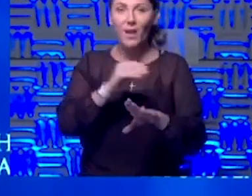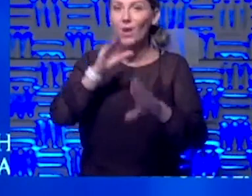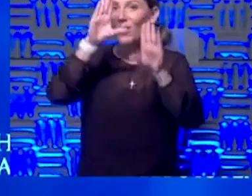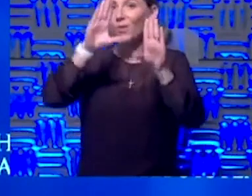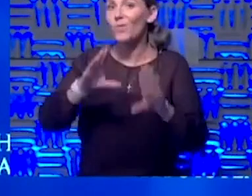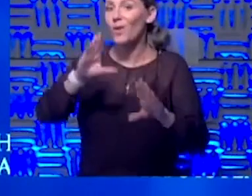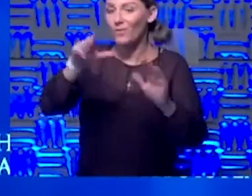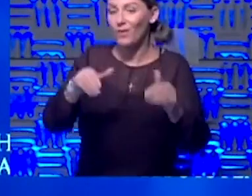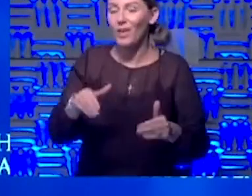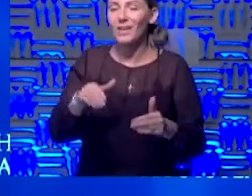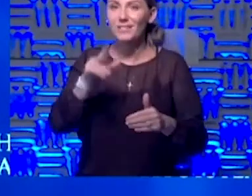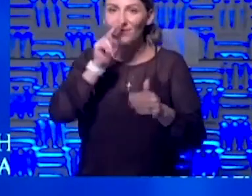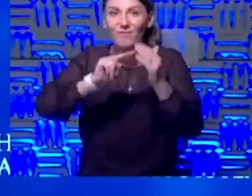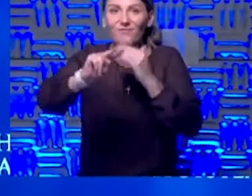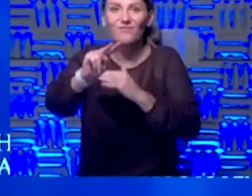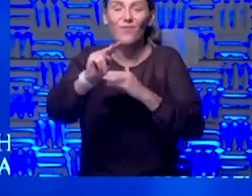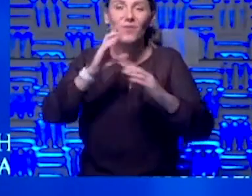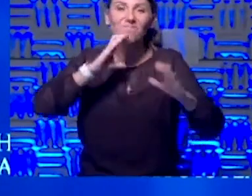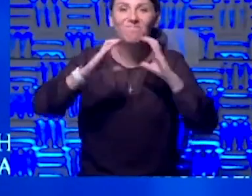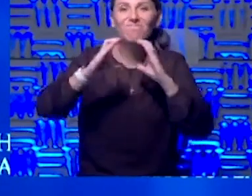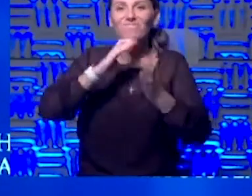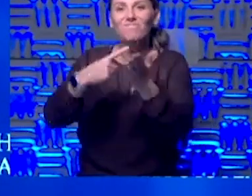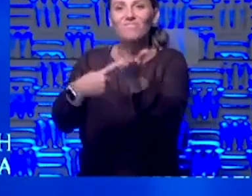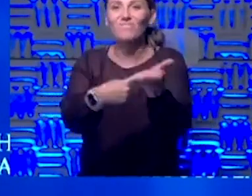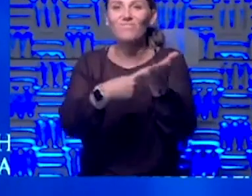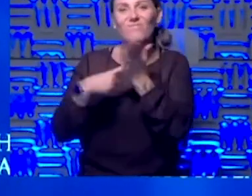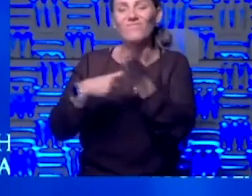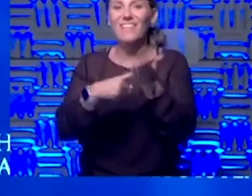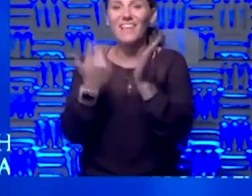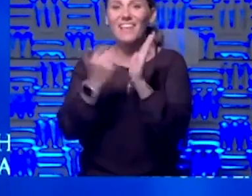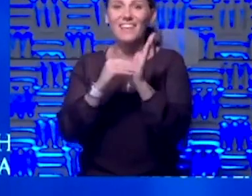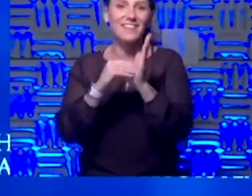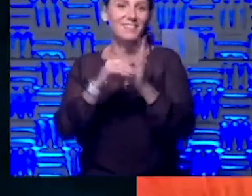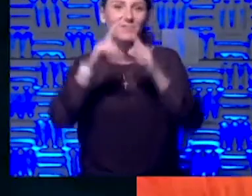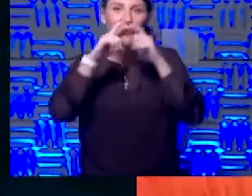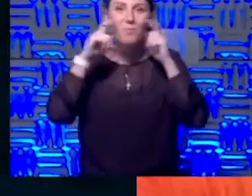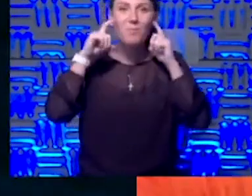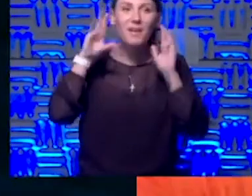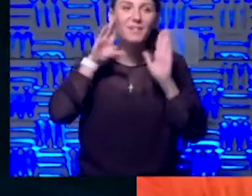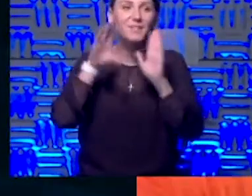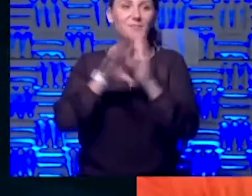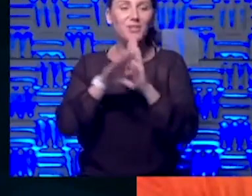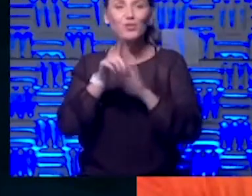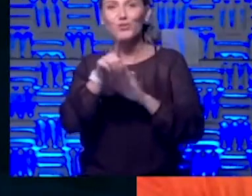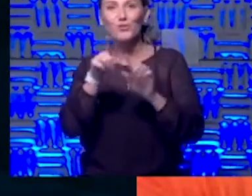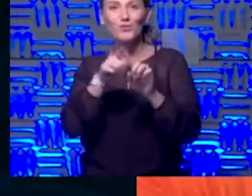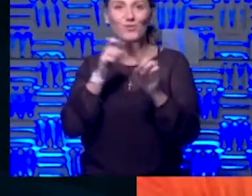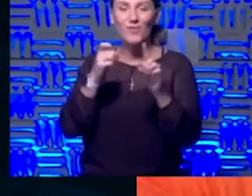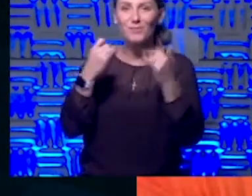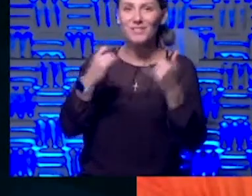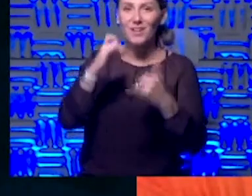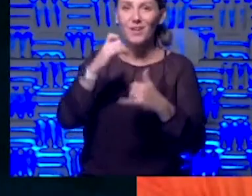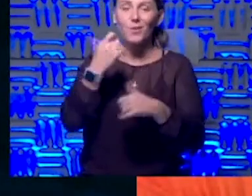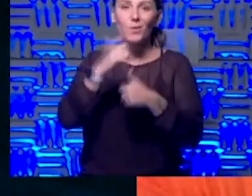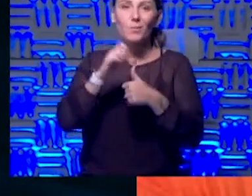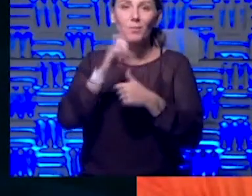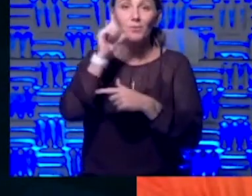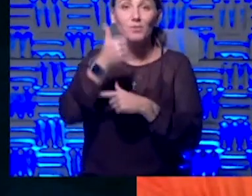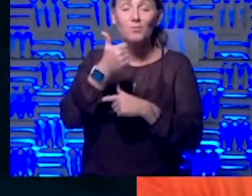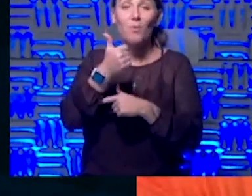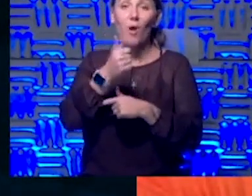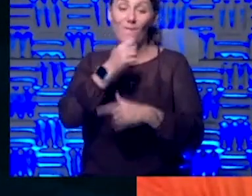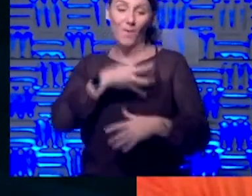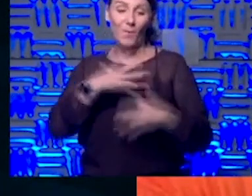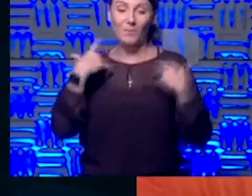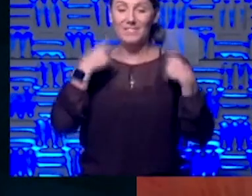and look forward to talking with you all soon again. Some mask pictures to take us off the air today and remember tomorrow, women's health issues. So